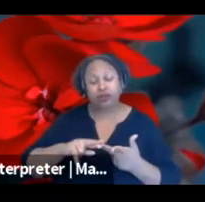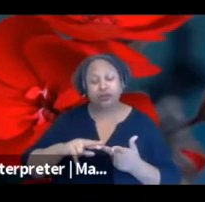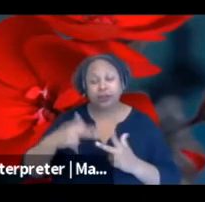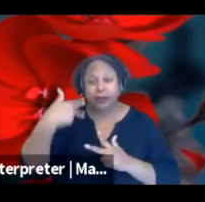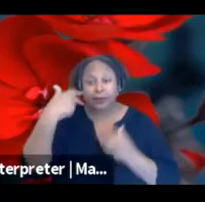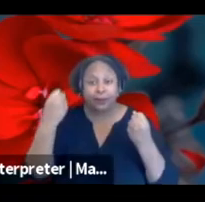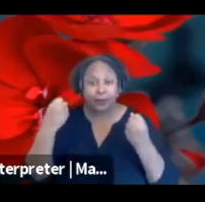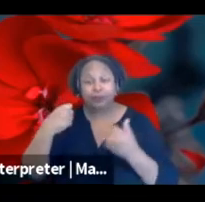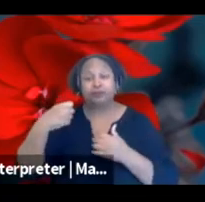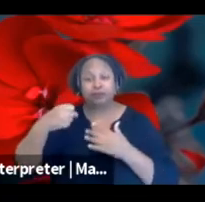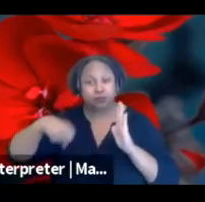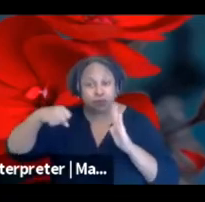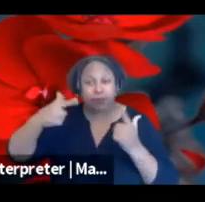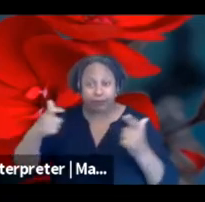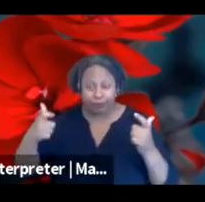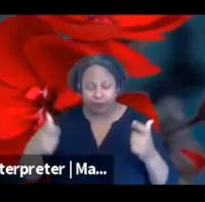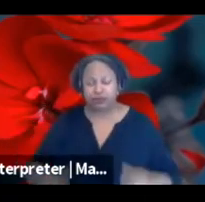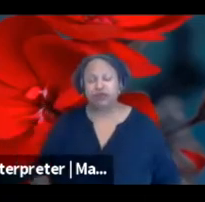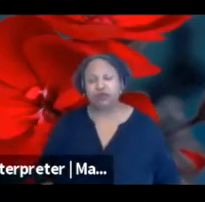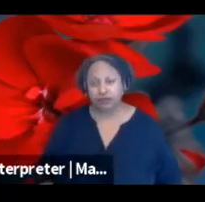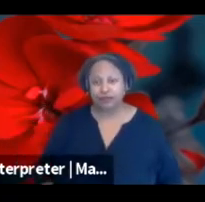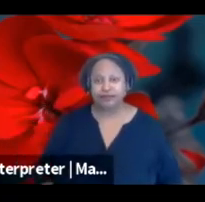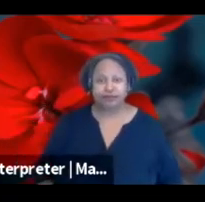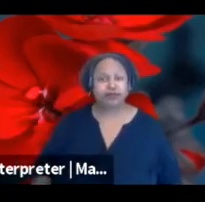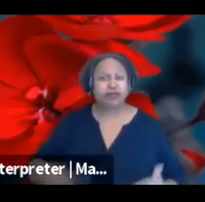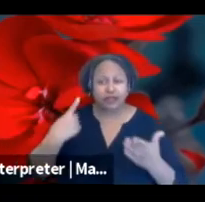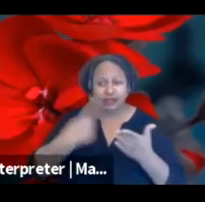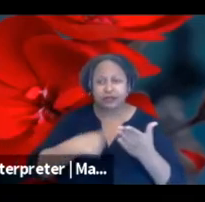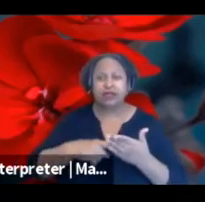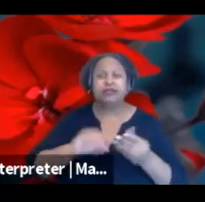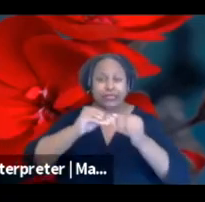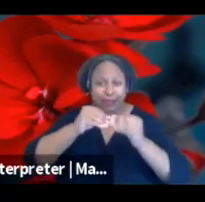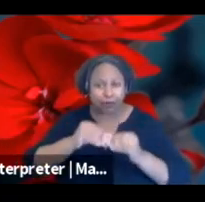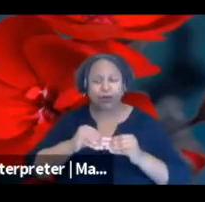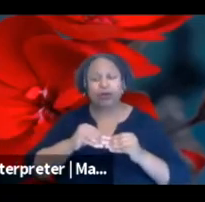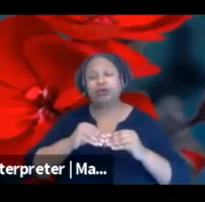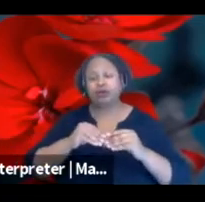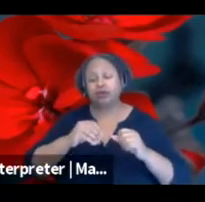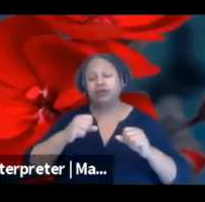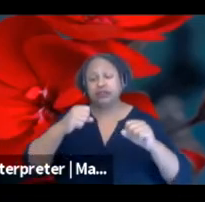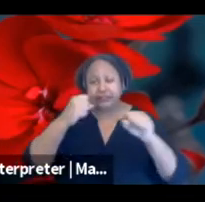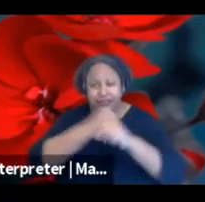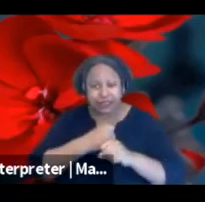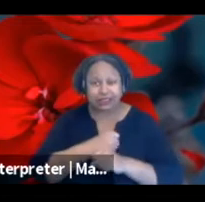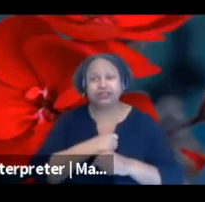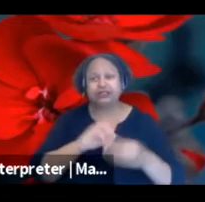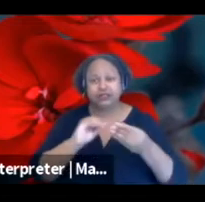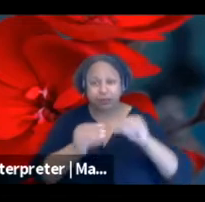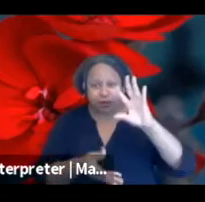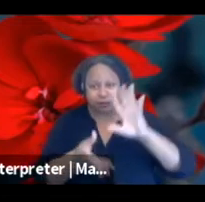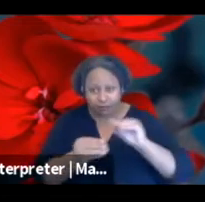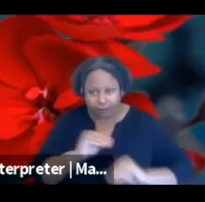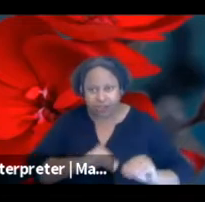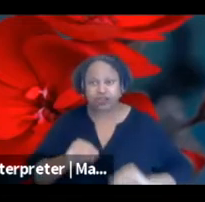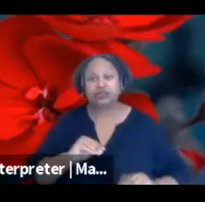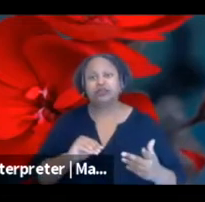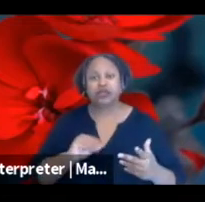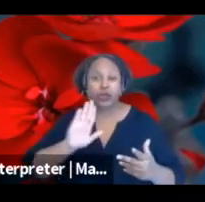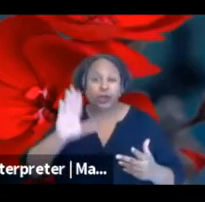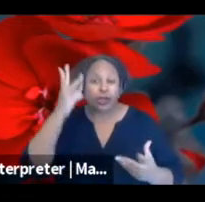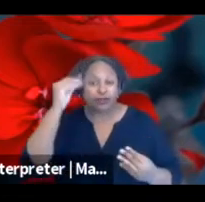writing your demographic information, things like budgets and the declaration page that may remain written.